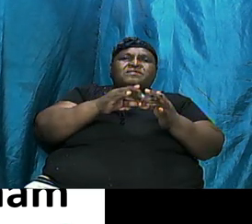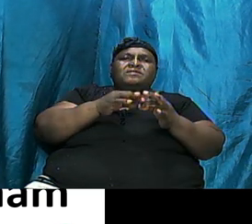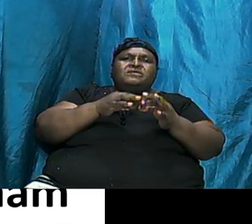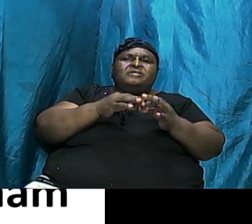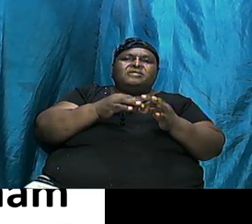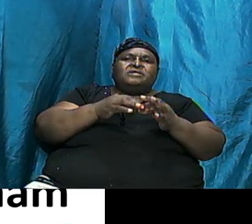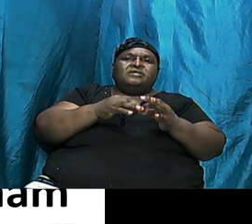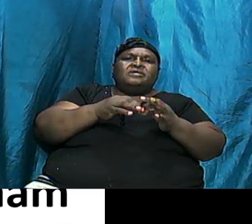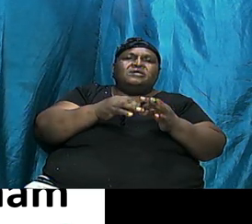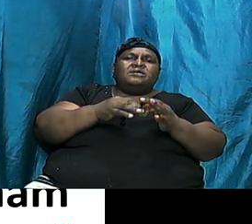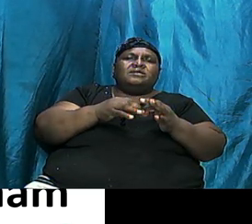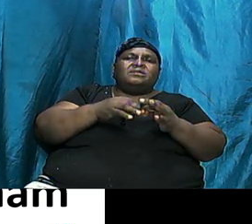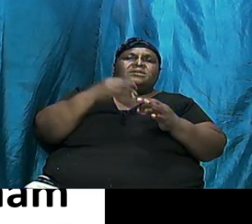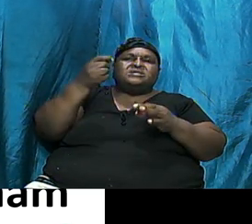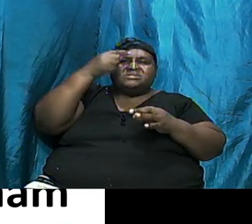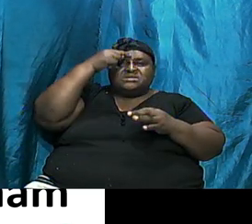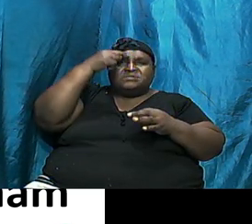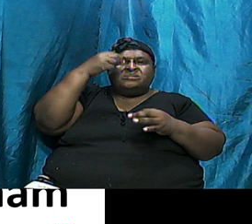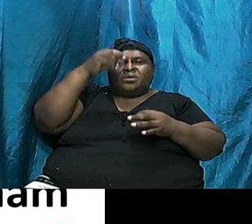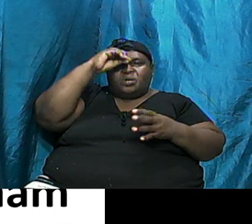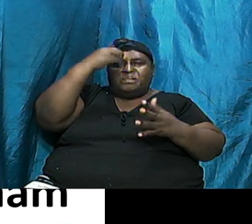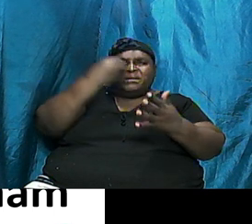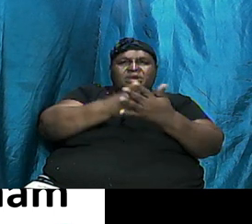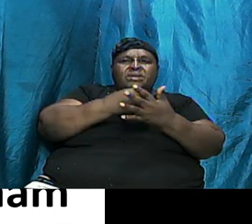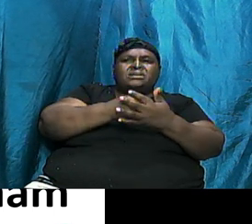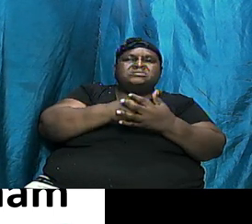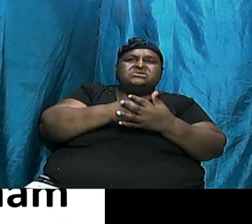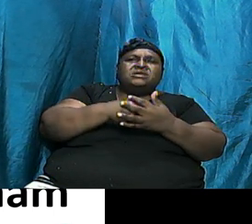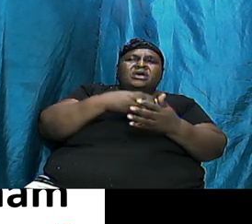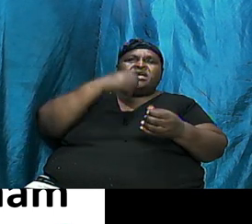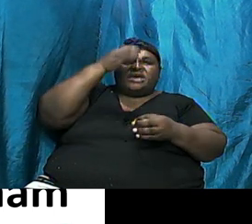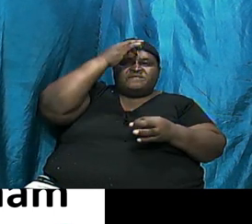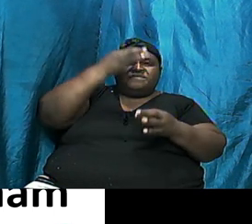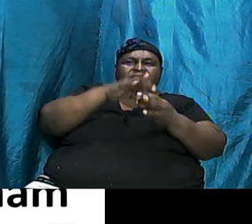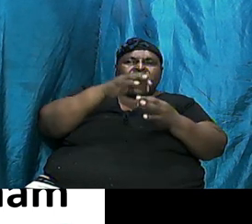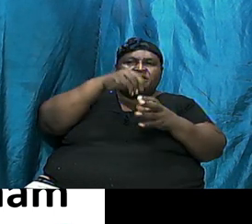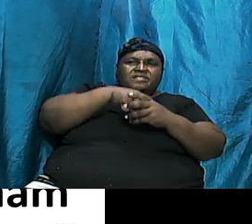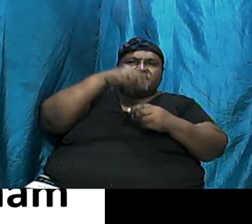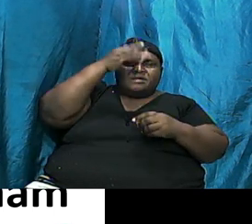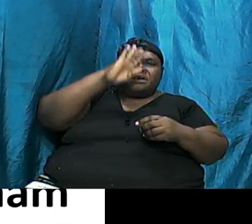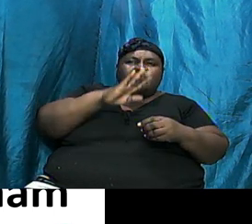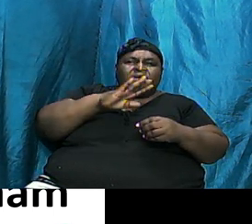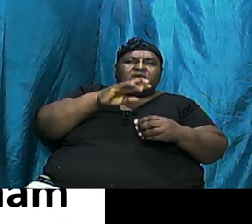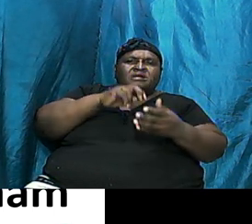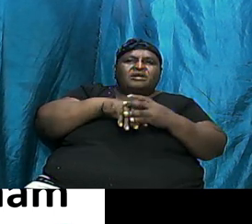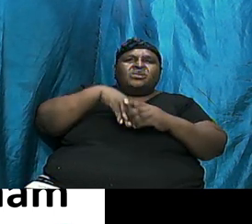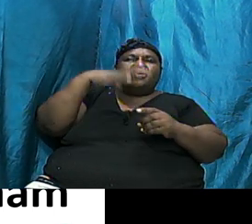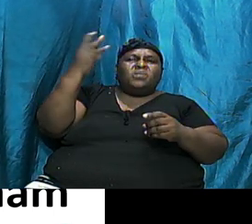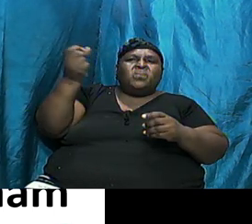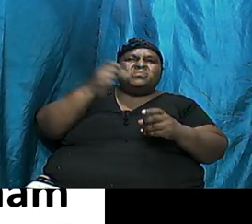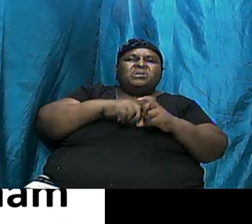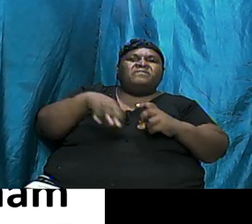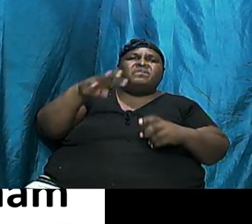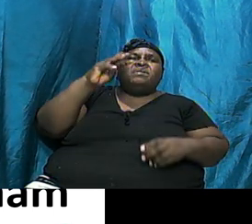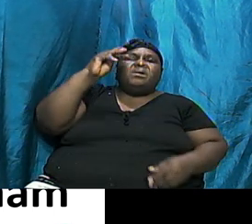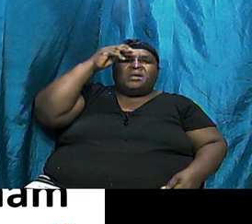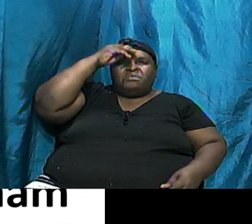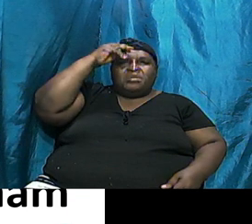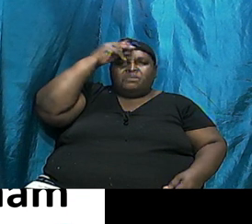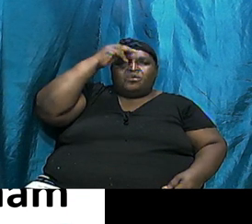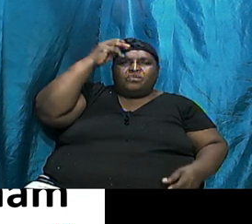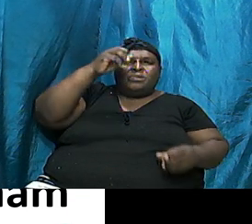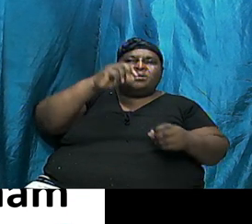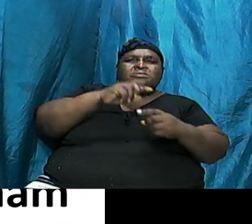So Very Important His Obedience And His Faith In God Stands As A